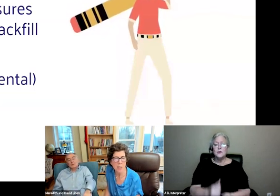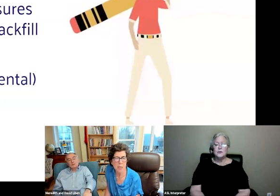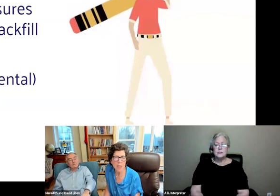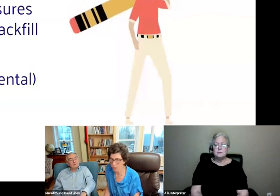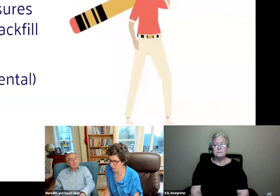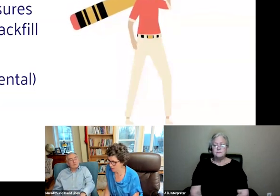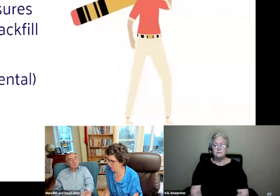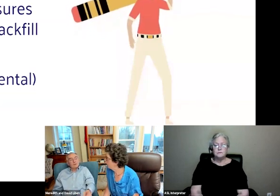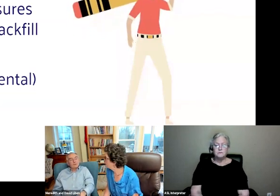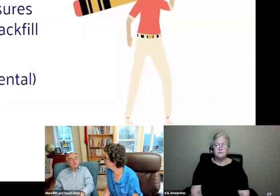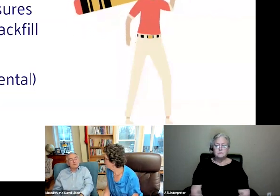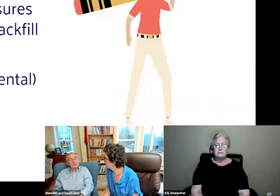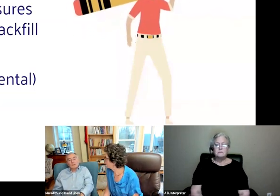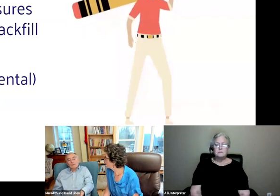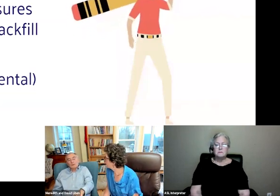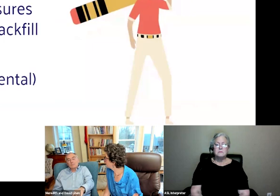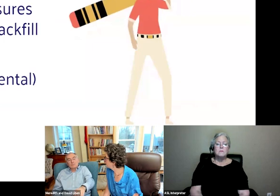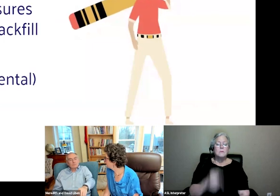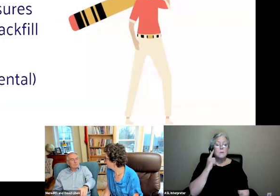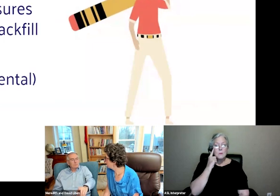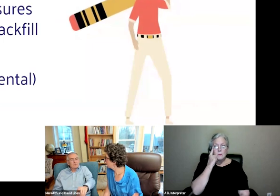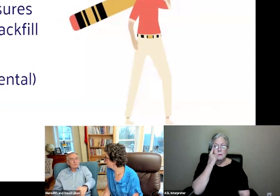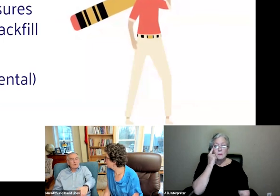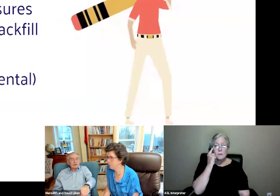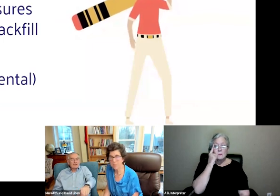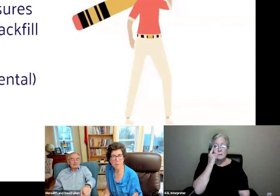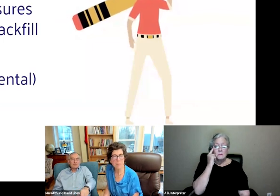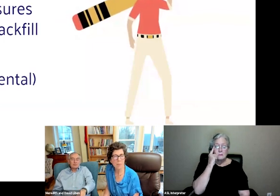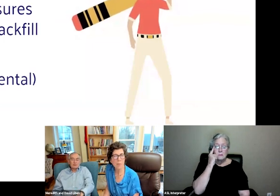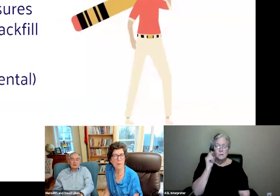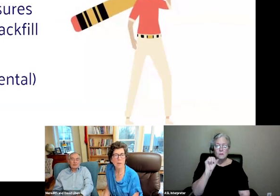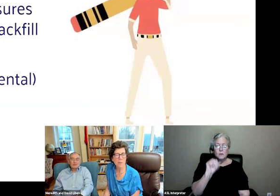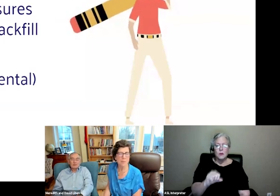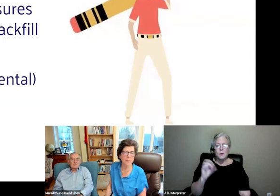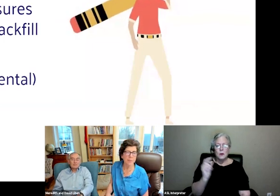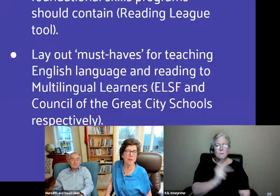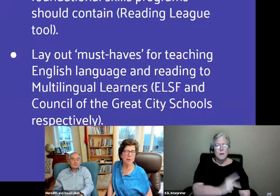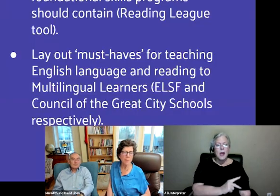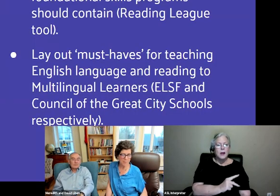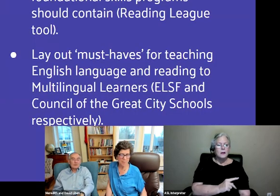adoption. Yeah, go for it. Can we go back to the previous slide?